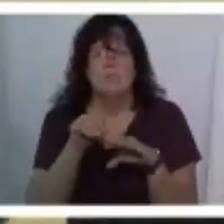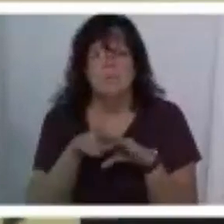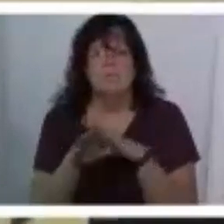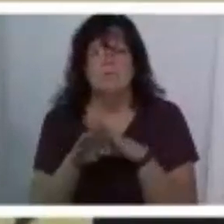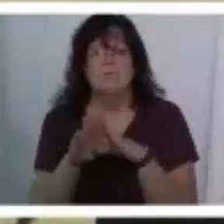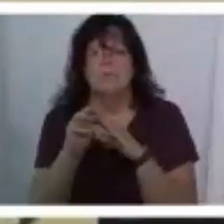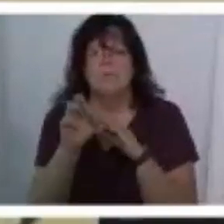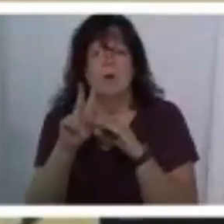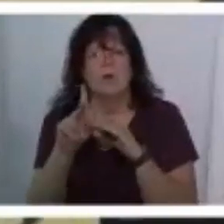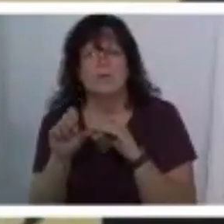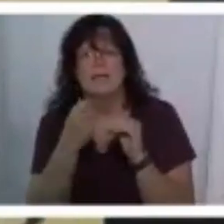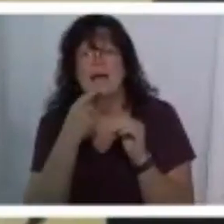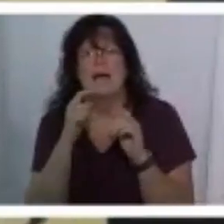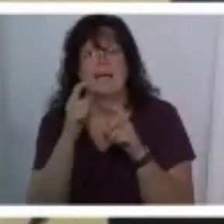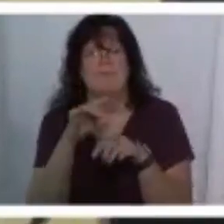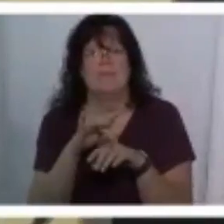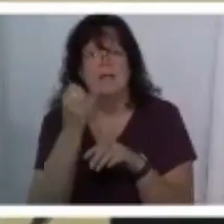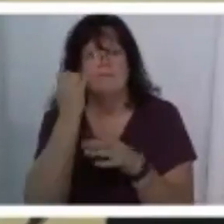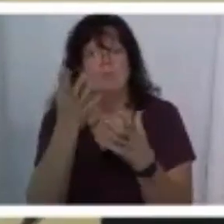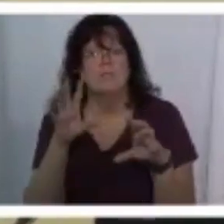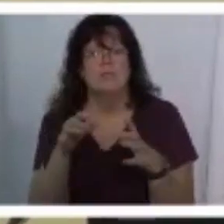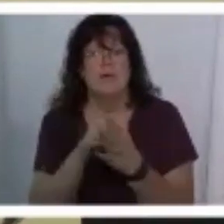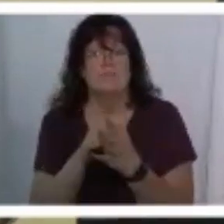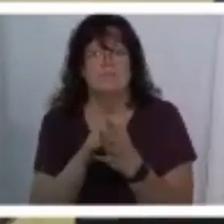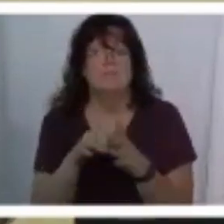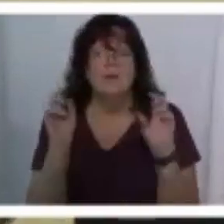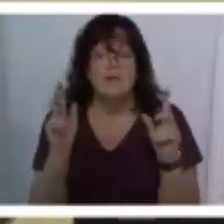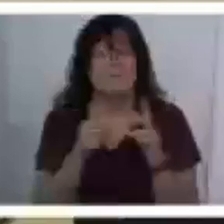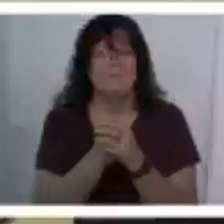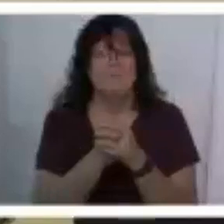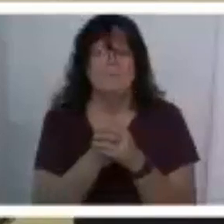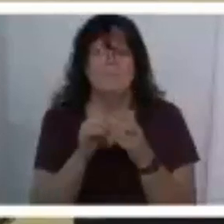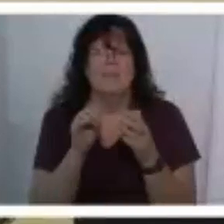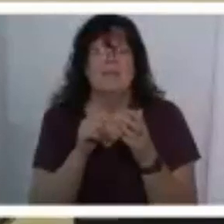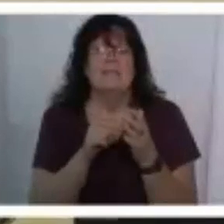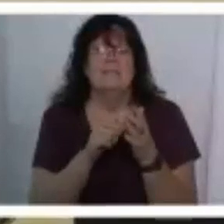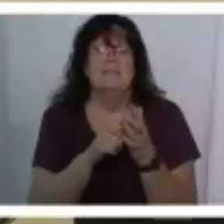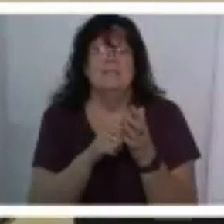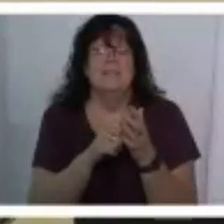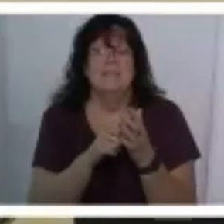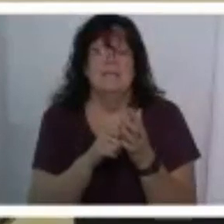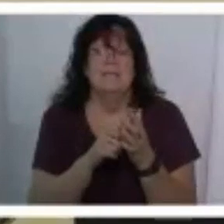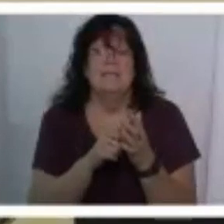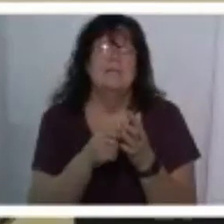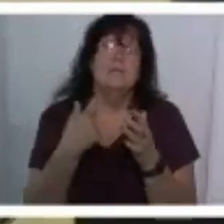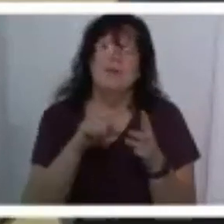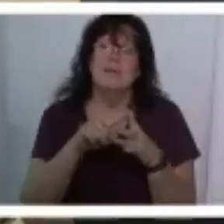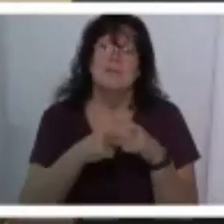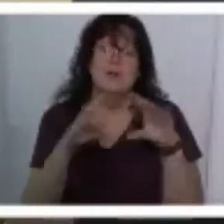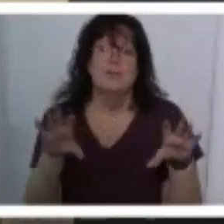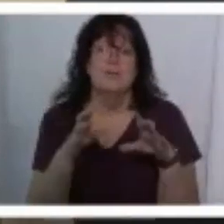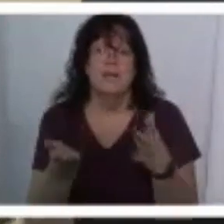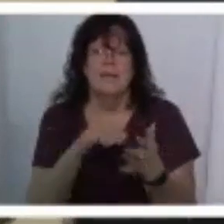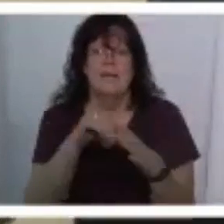markers in there that say i give online if you want to do that okay so this is the thing and we're gonna we're gonna start uh doing this again